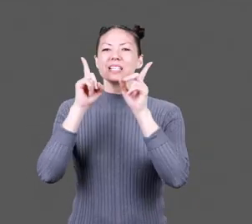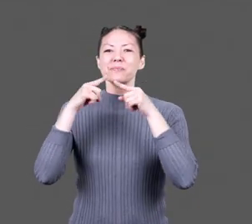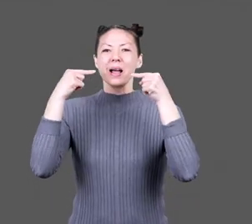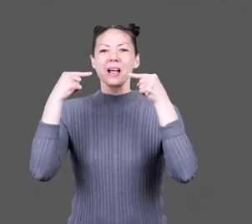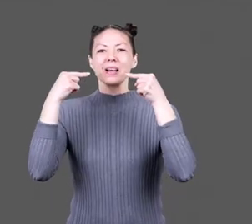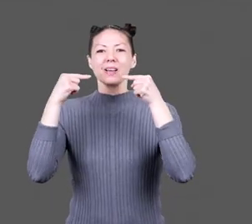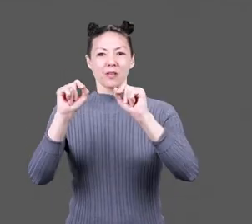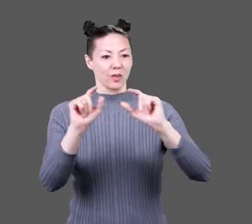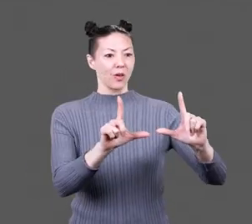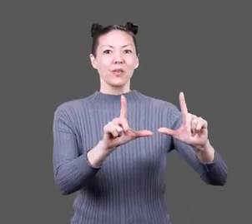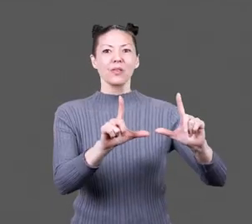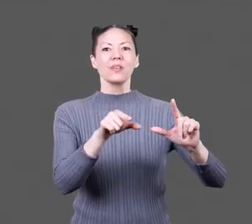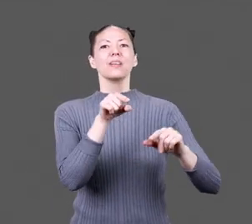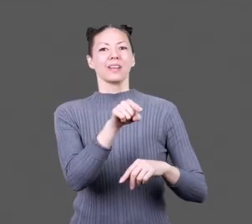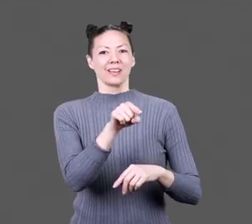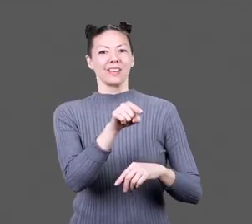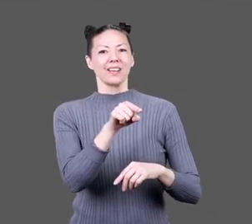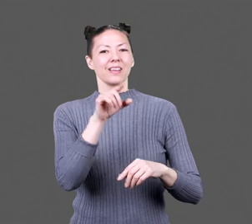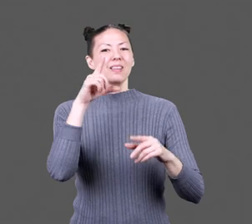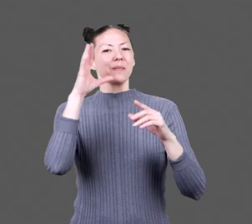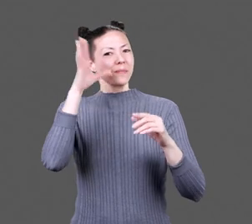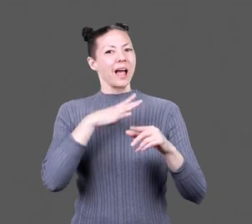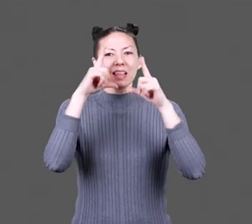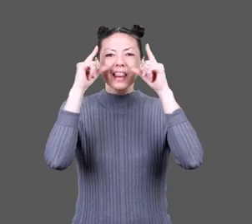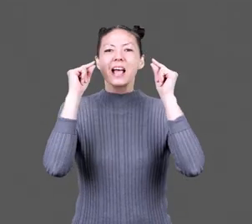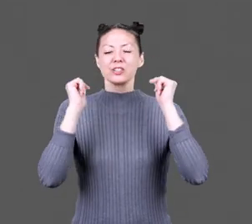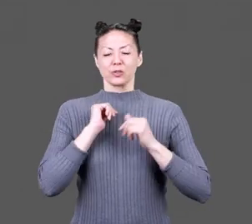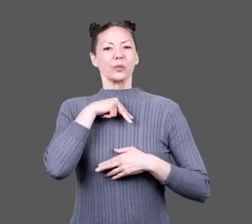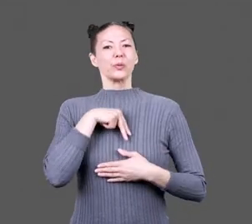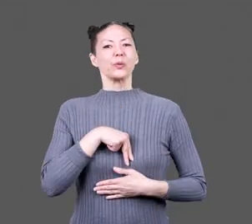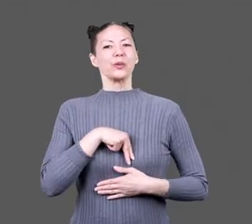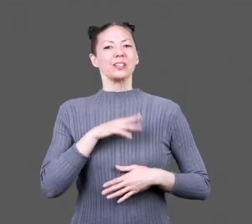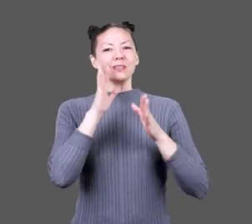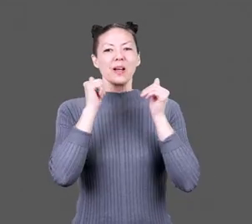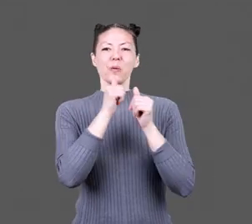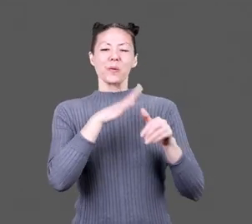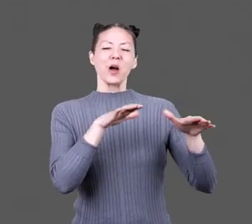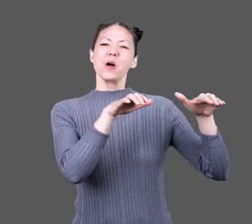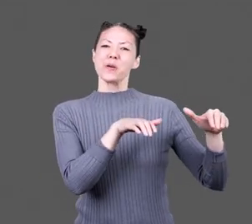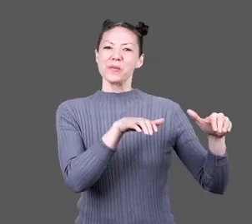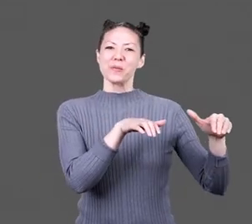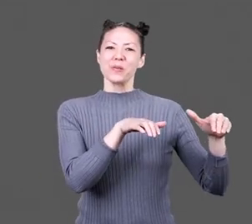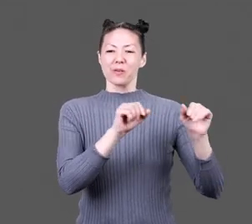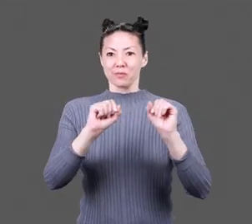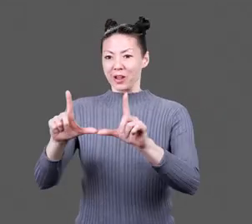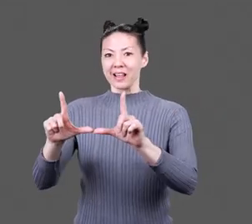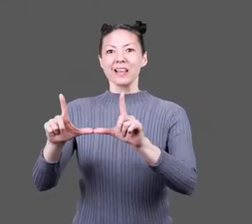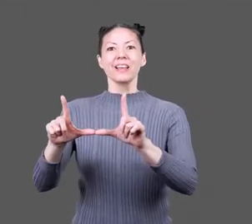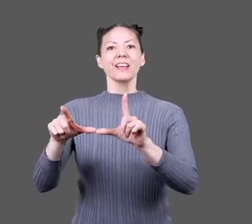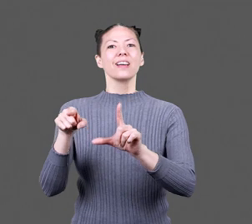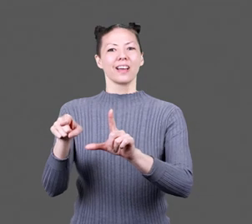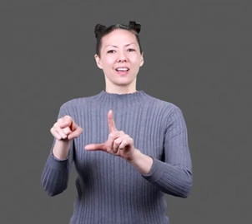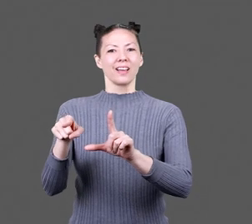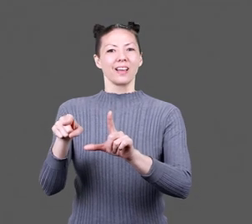woman smiles. On a lower branch on the left, a man in glasses and a suit and tie holds a smiling woman. On a